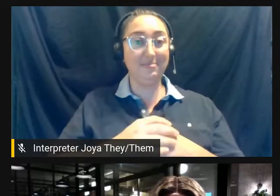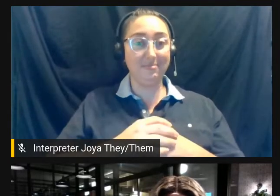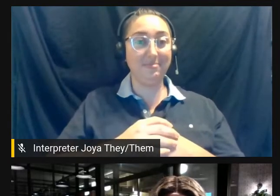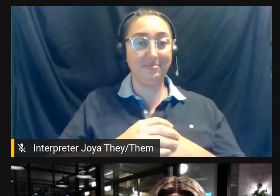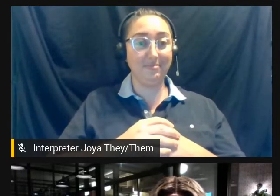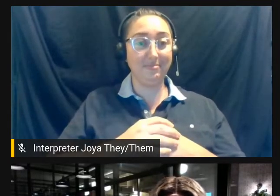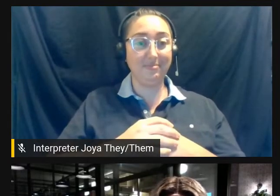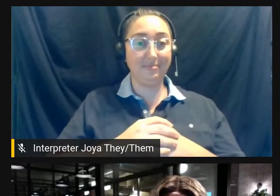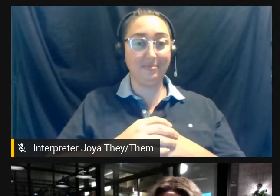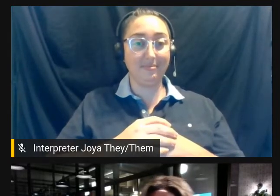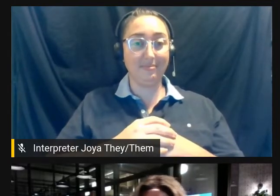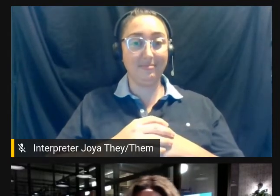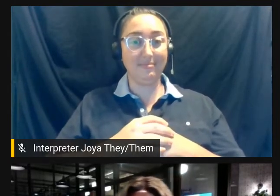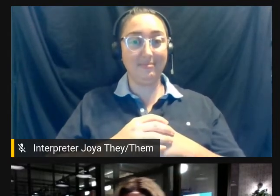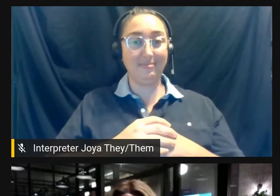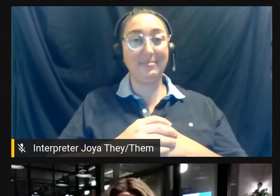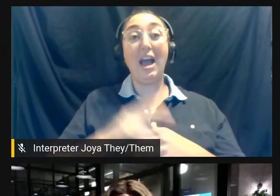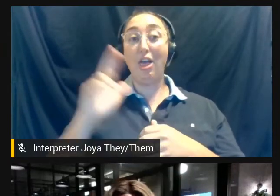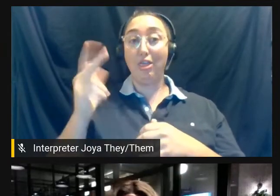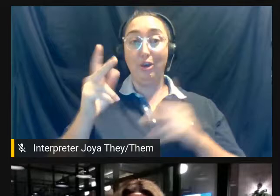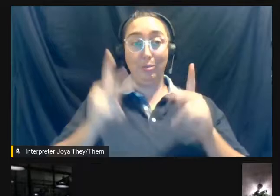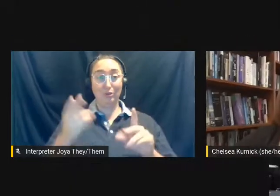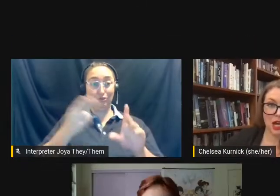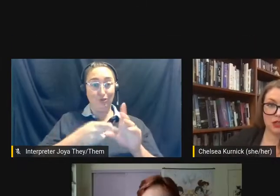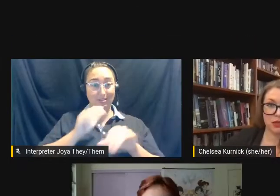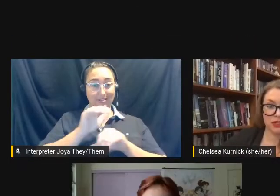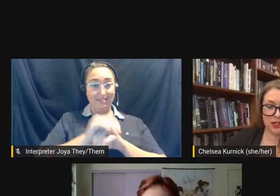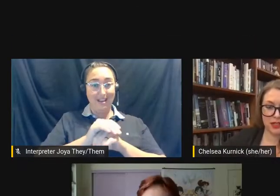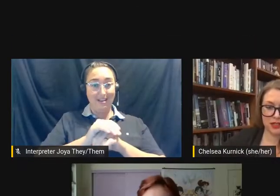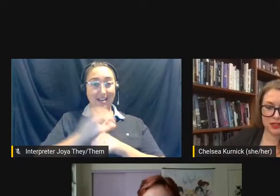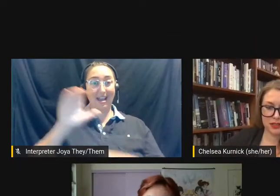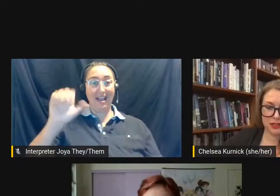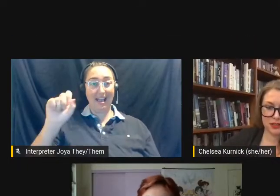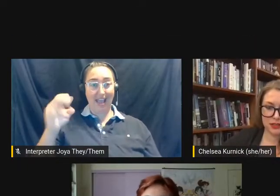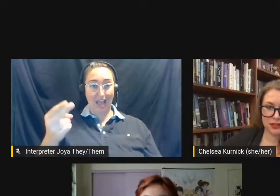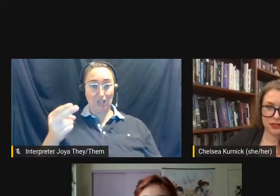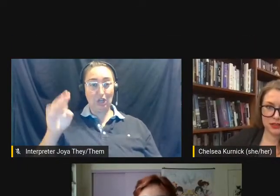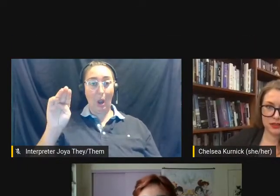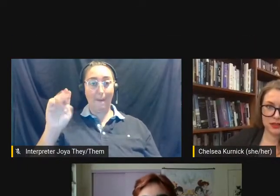And our third panelist is Cash Martinez.